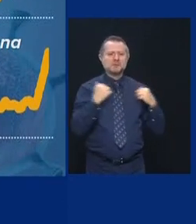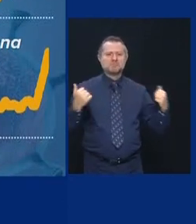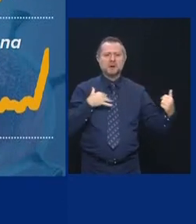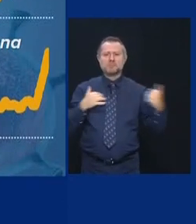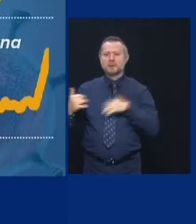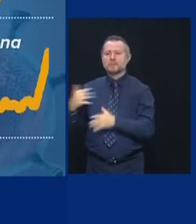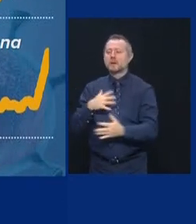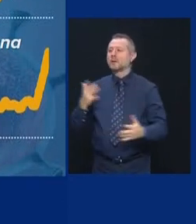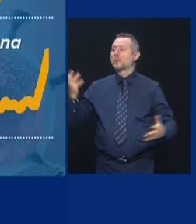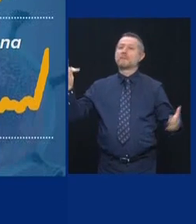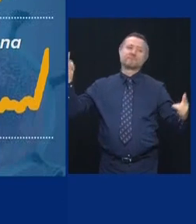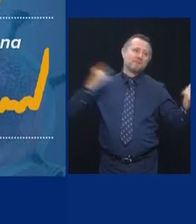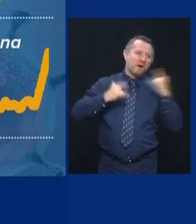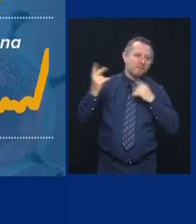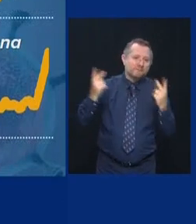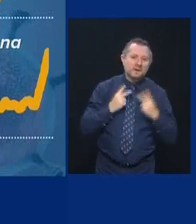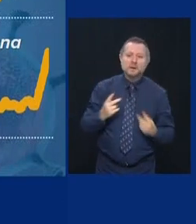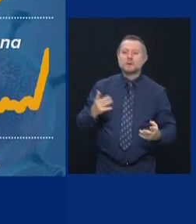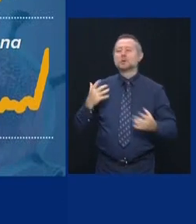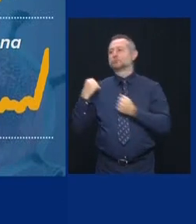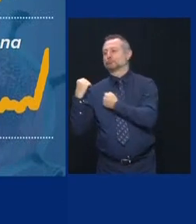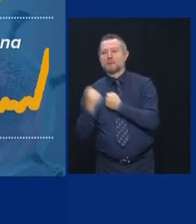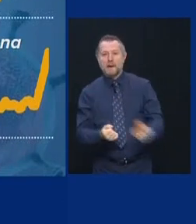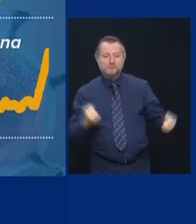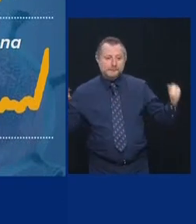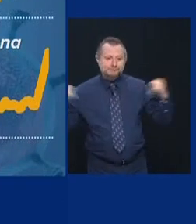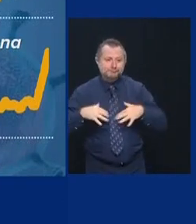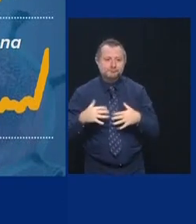flights, international flights.